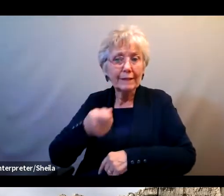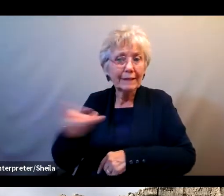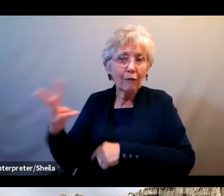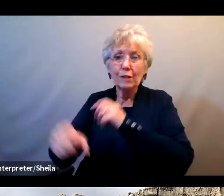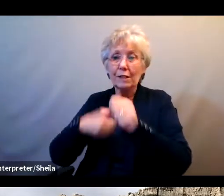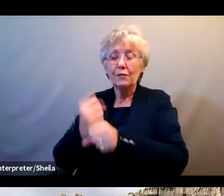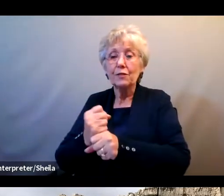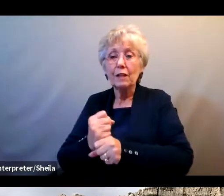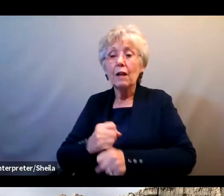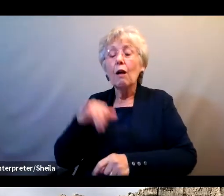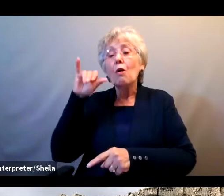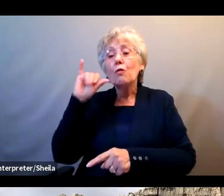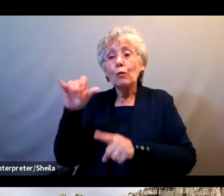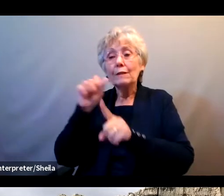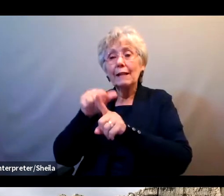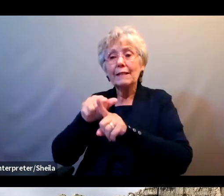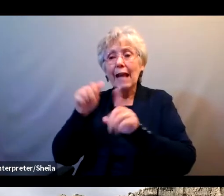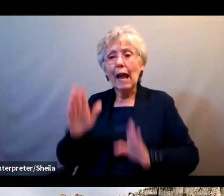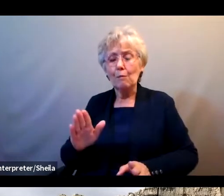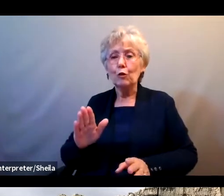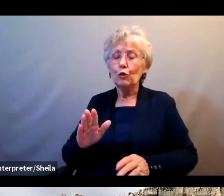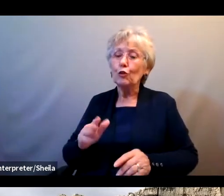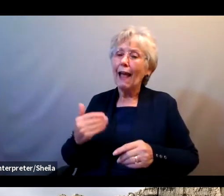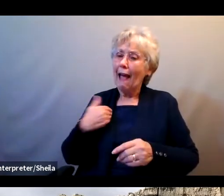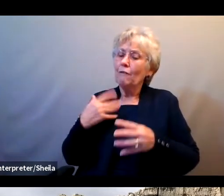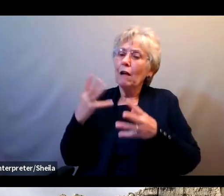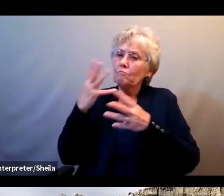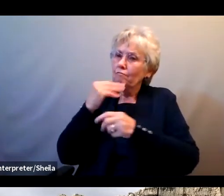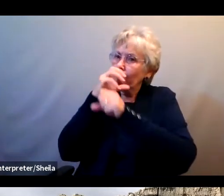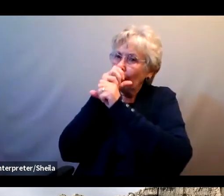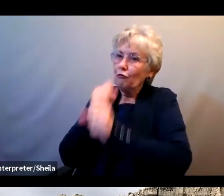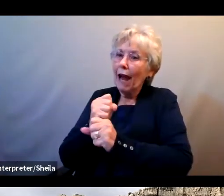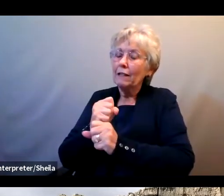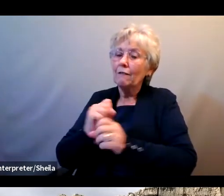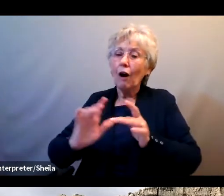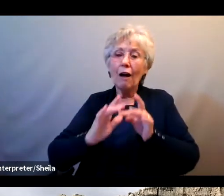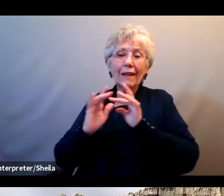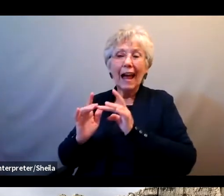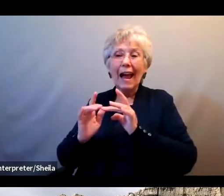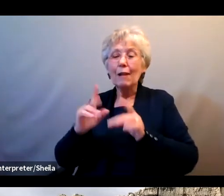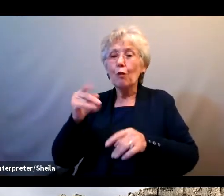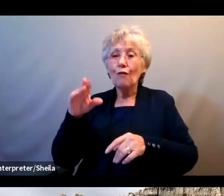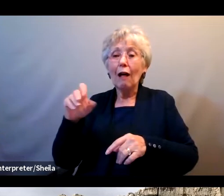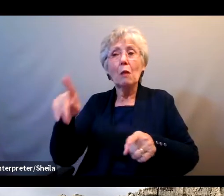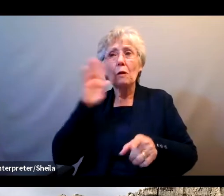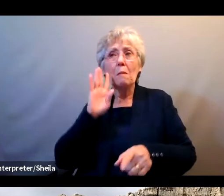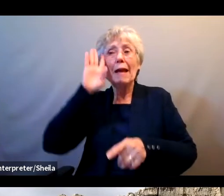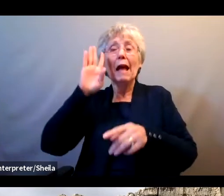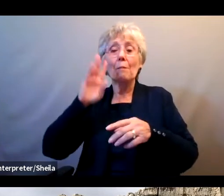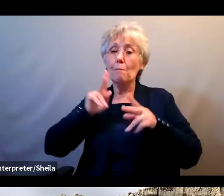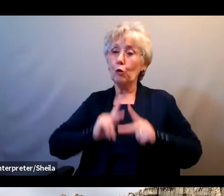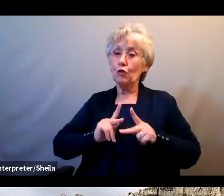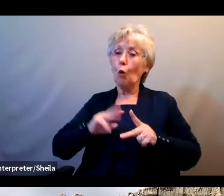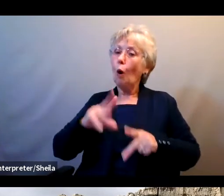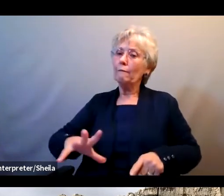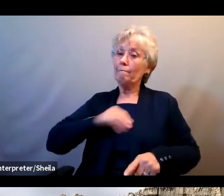And these scammers create these attractive online profiles, and sometimes they make up a person or even assume the identity